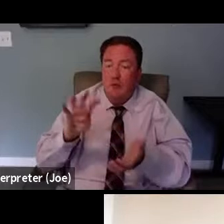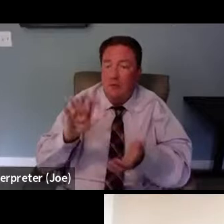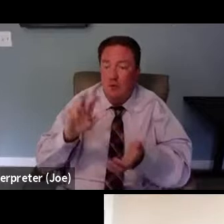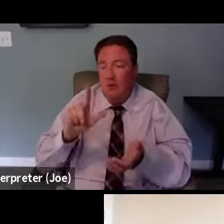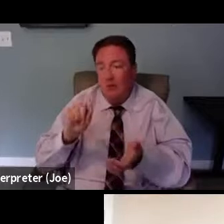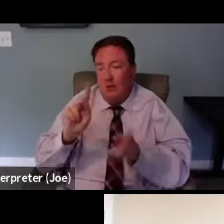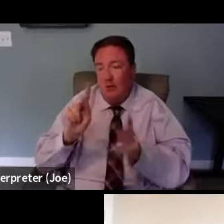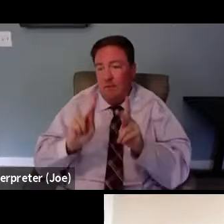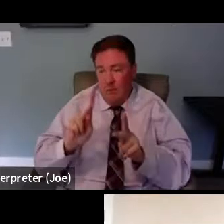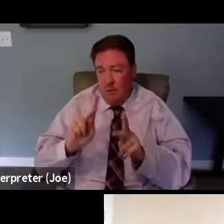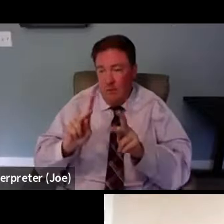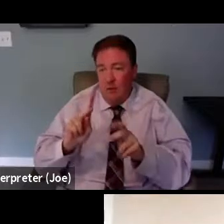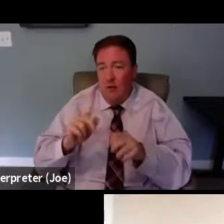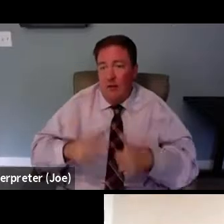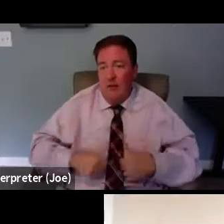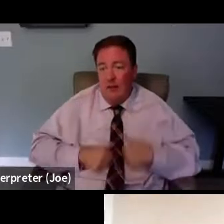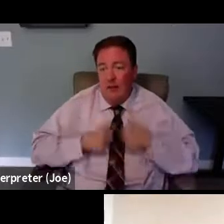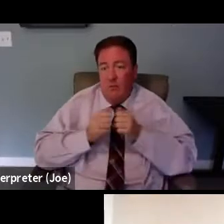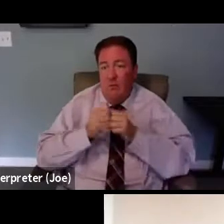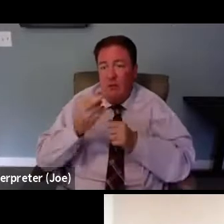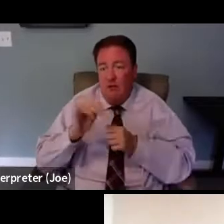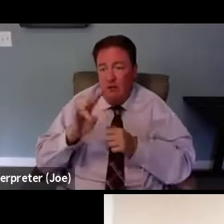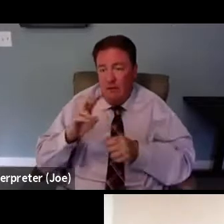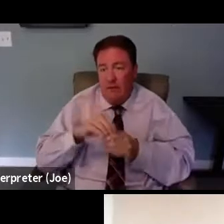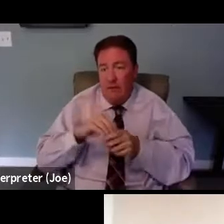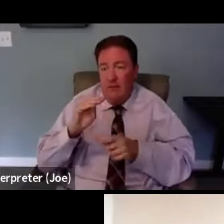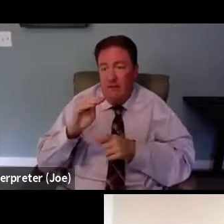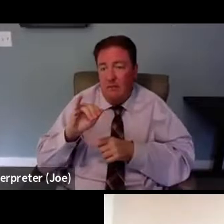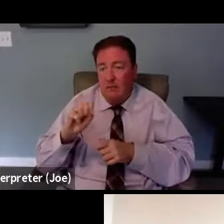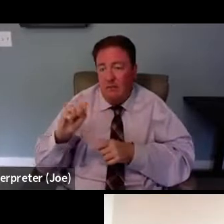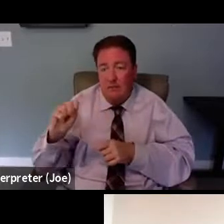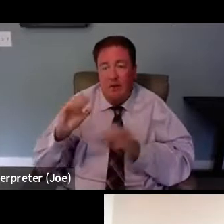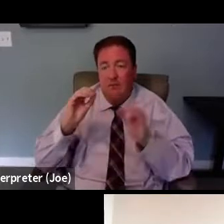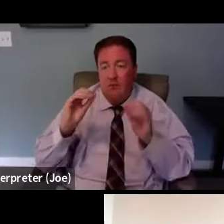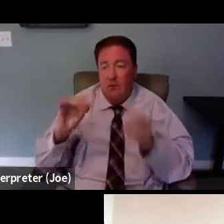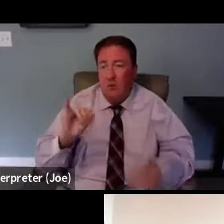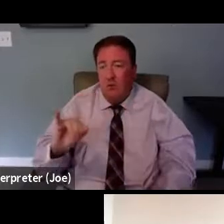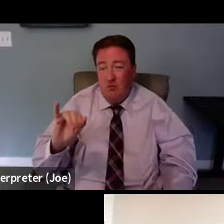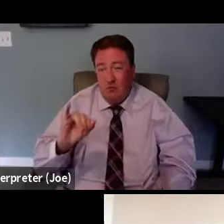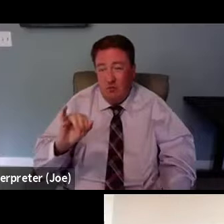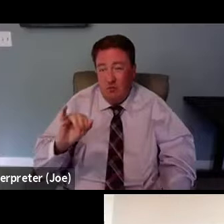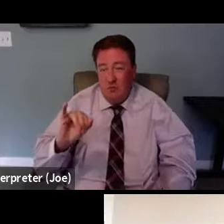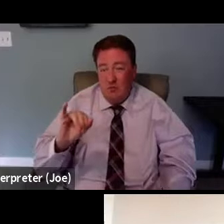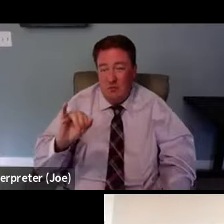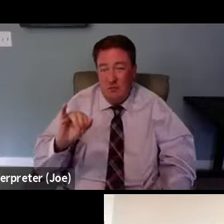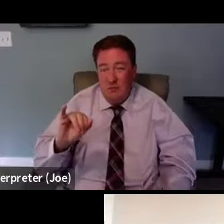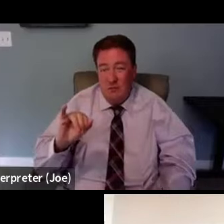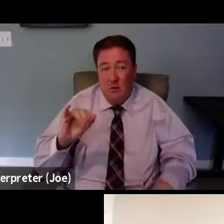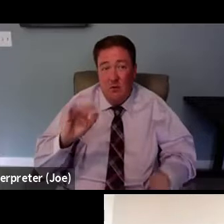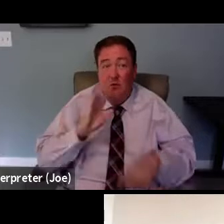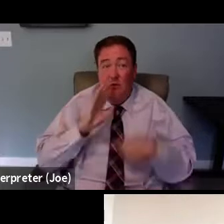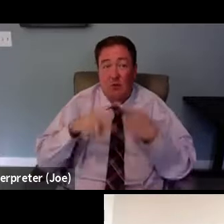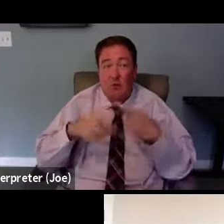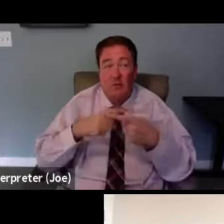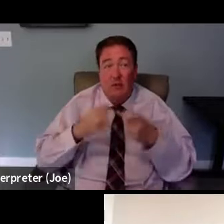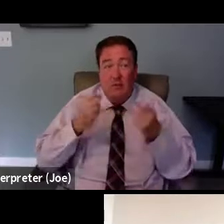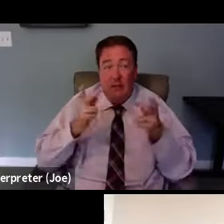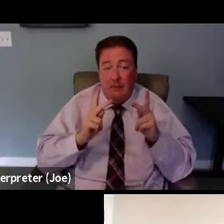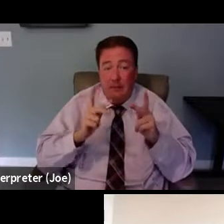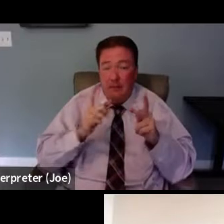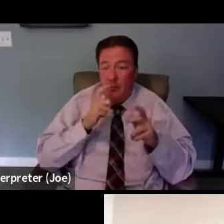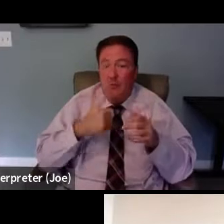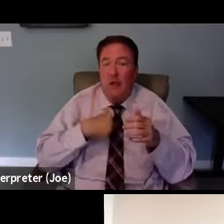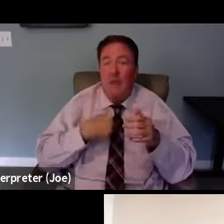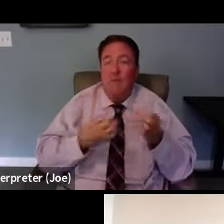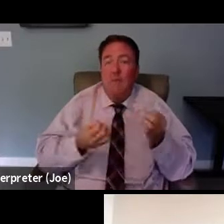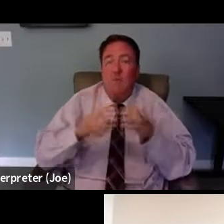people living with HIV in Mississippi are uninsured. So we're talking about a lot of folks who would definitely have greater